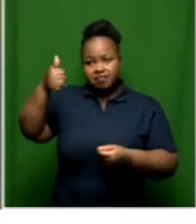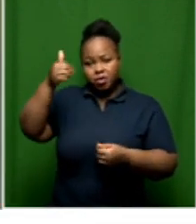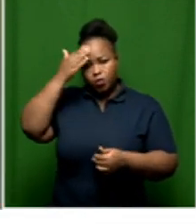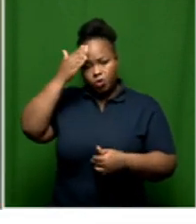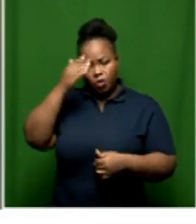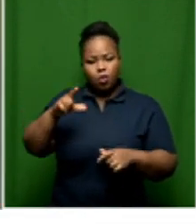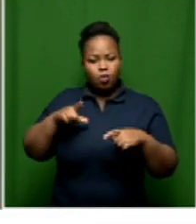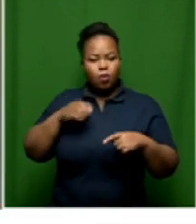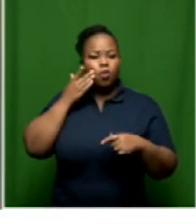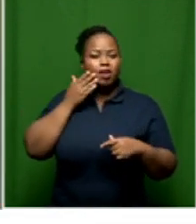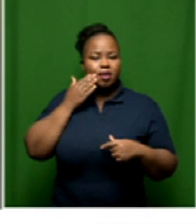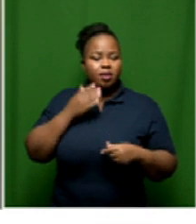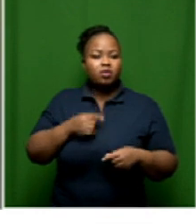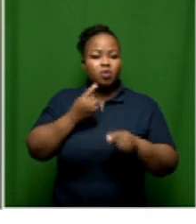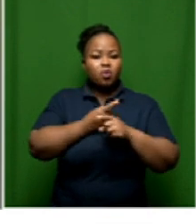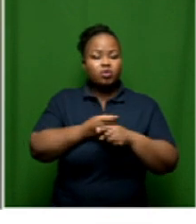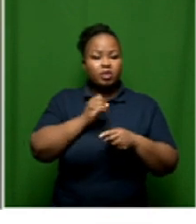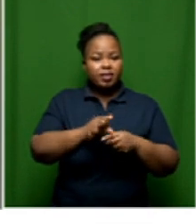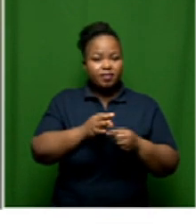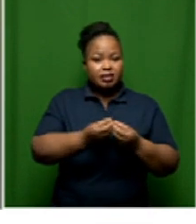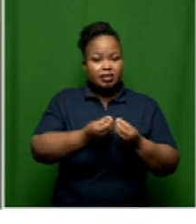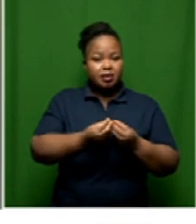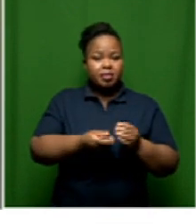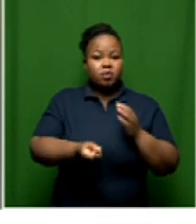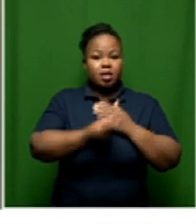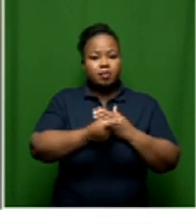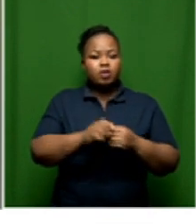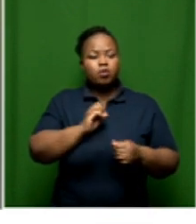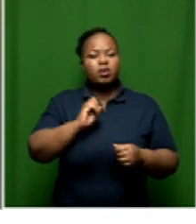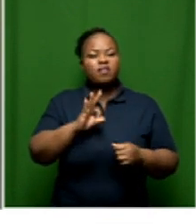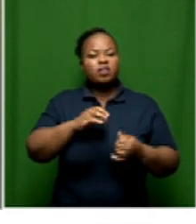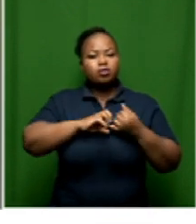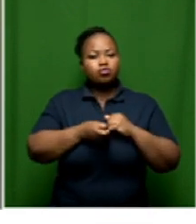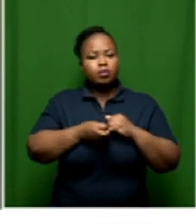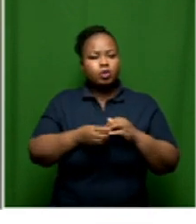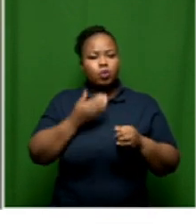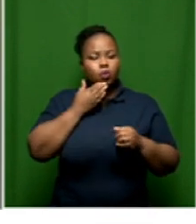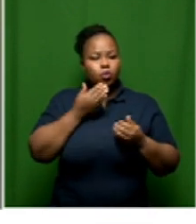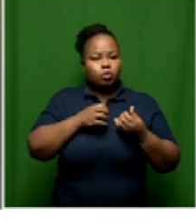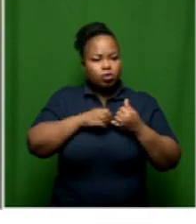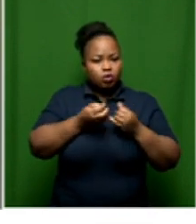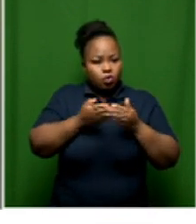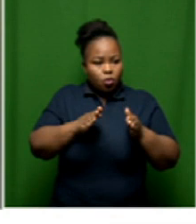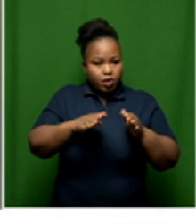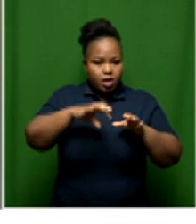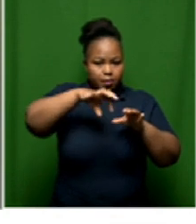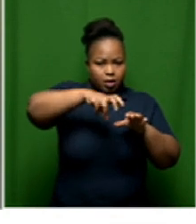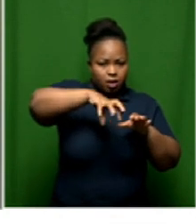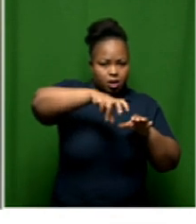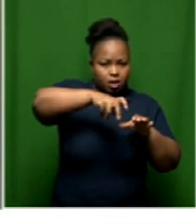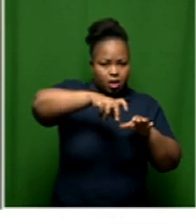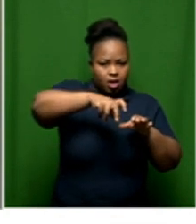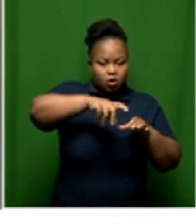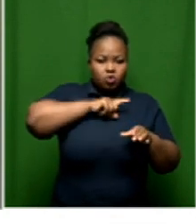authority when a tank paring is about to happen, especially when someone tries to open up the lid, because we don't want any water